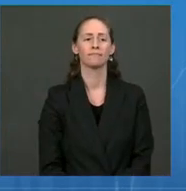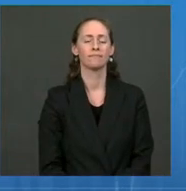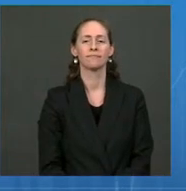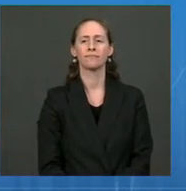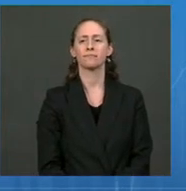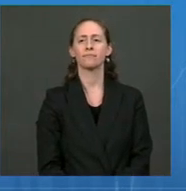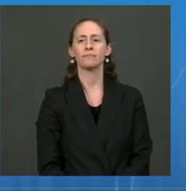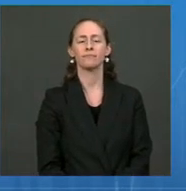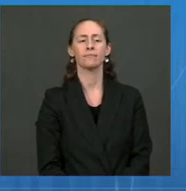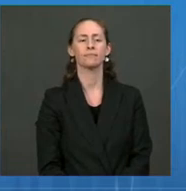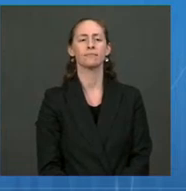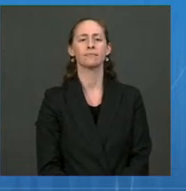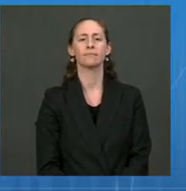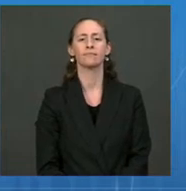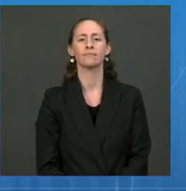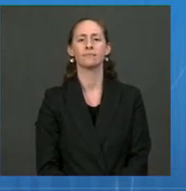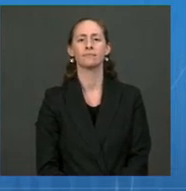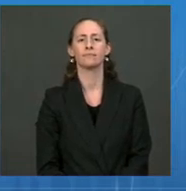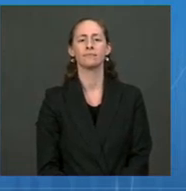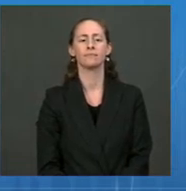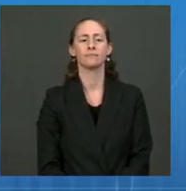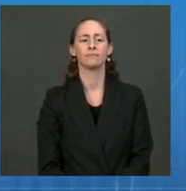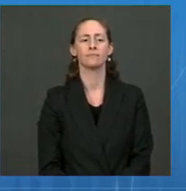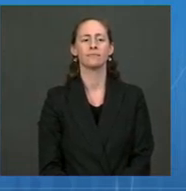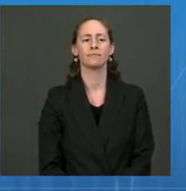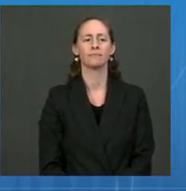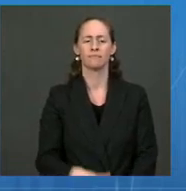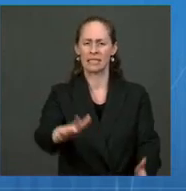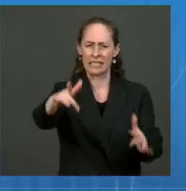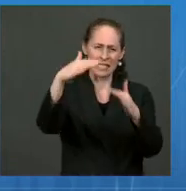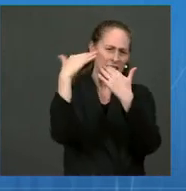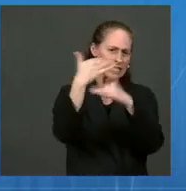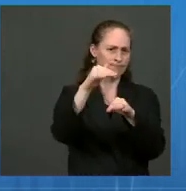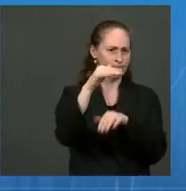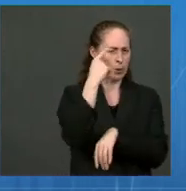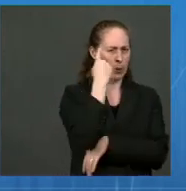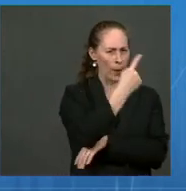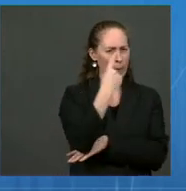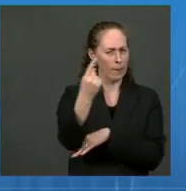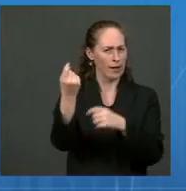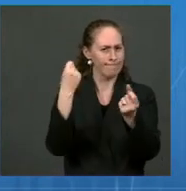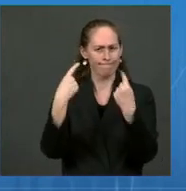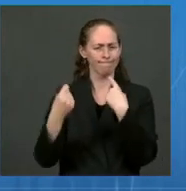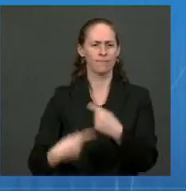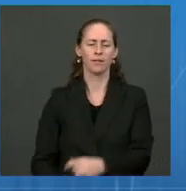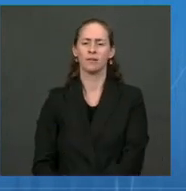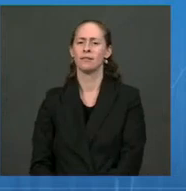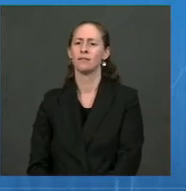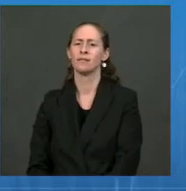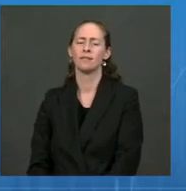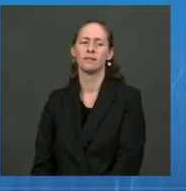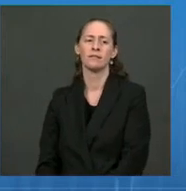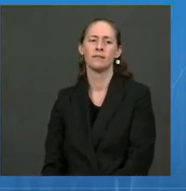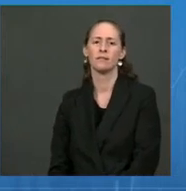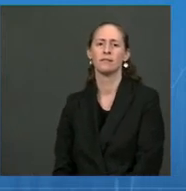Thanks, Jeff. Reminder, one question per person. First, let's go to Joyce Frieden at MedPage today.